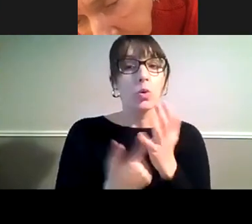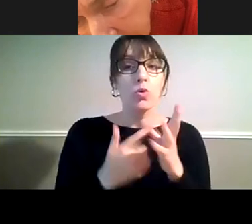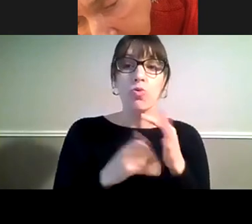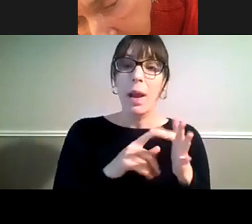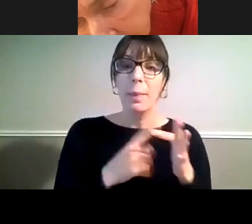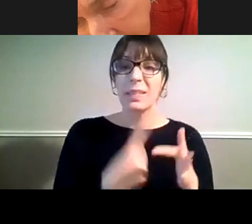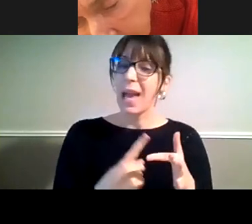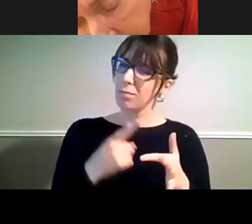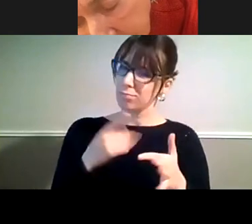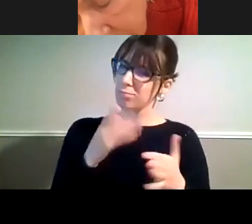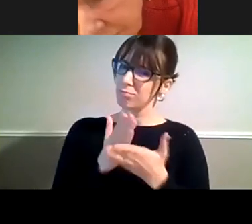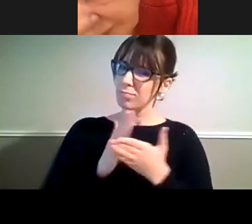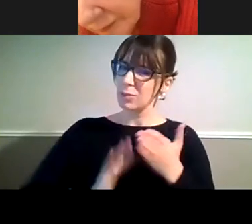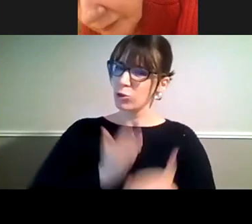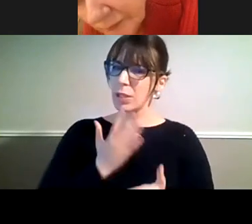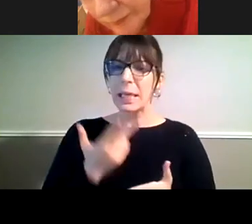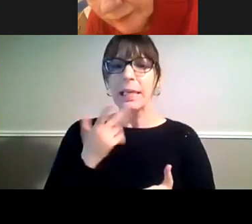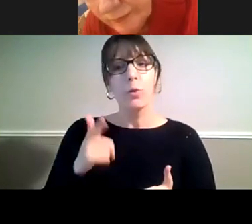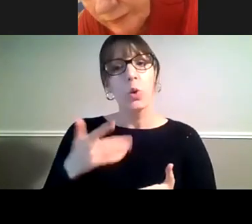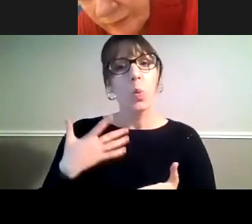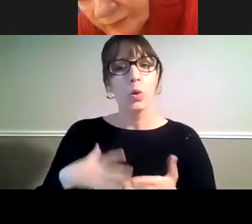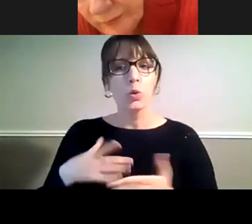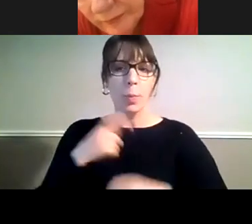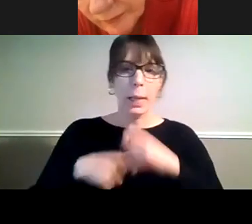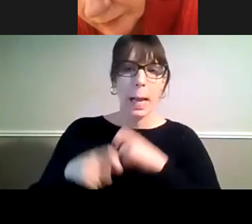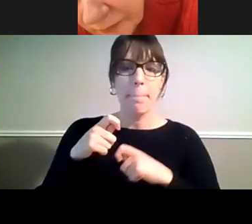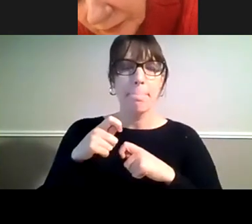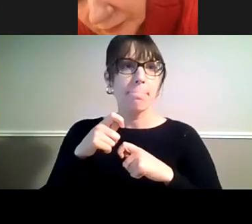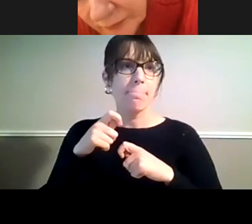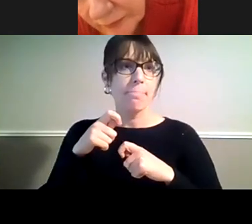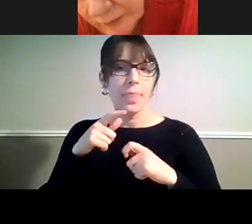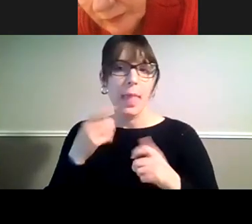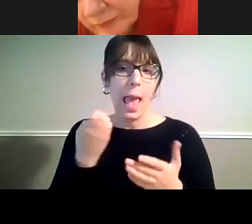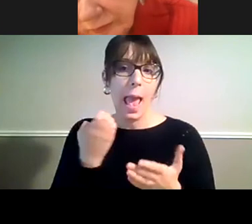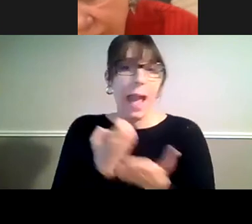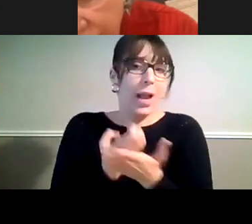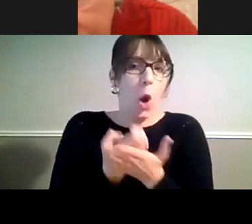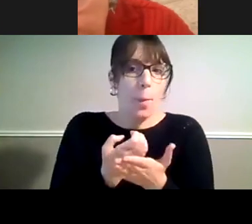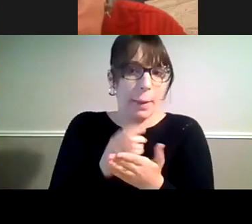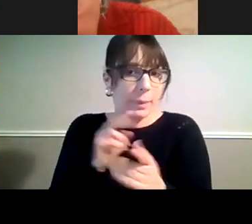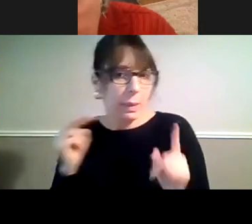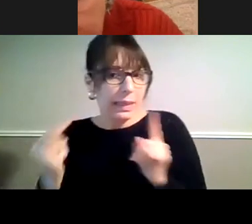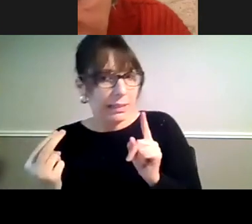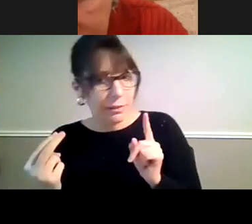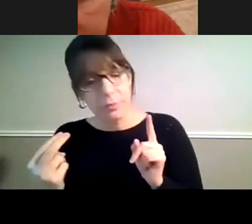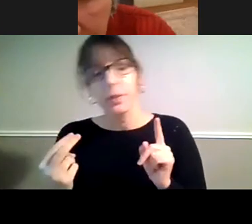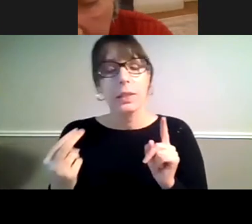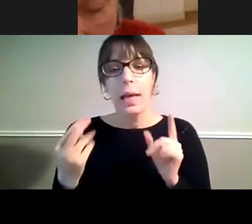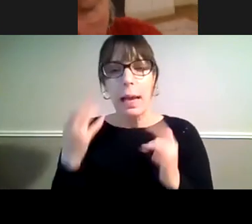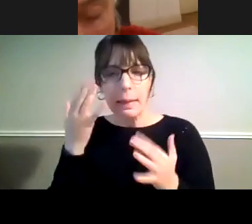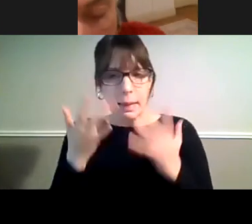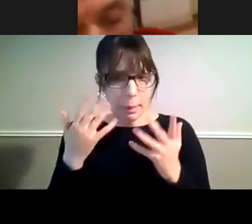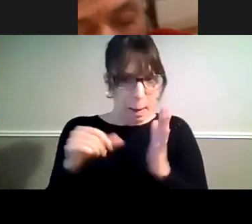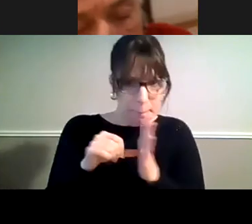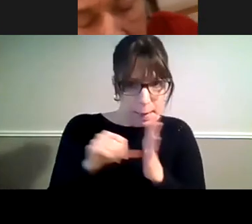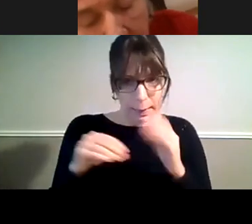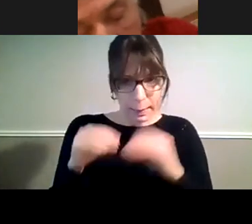know, if you want to be the economic rationalist and come back to just economic reasons for this campaign, and I'm certainly not in that camp, but